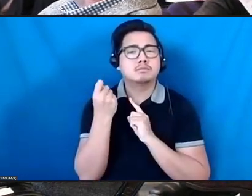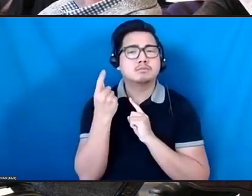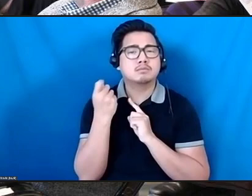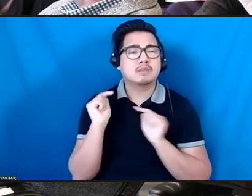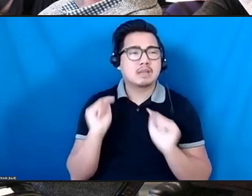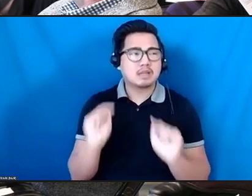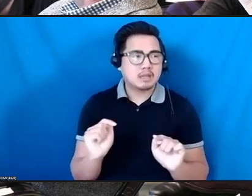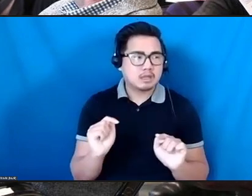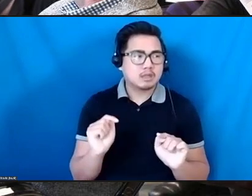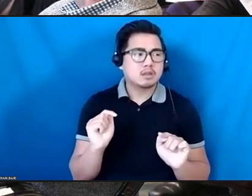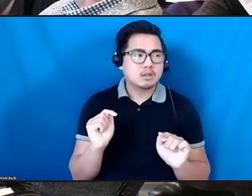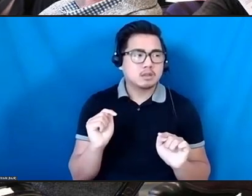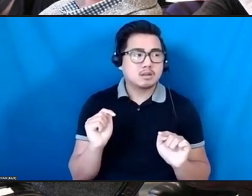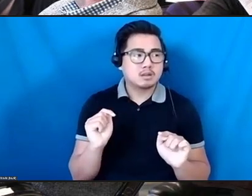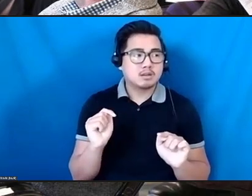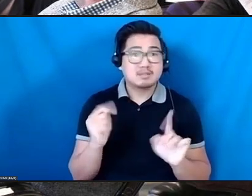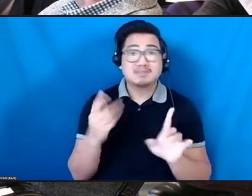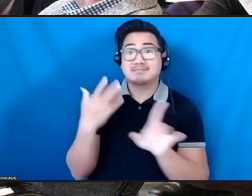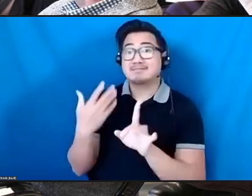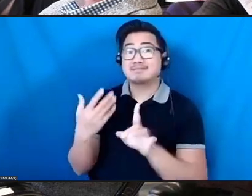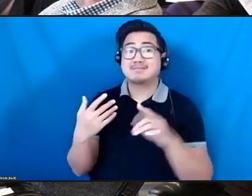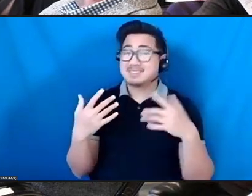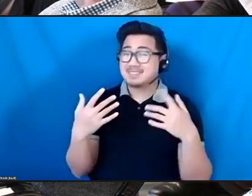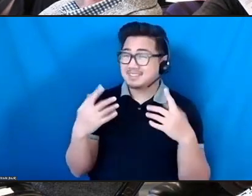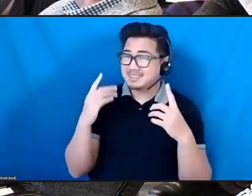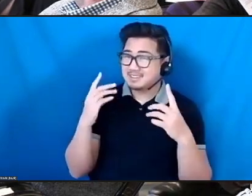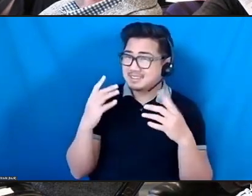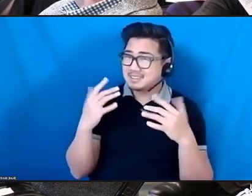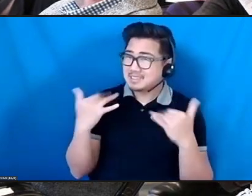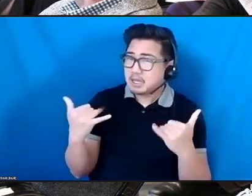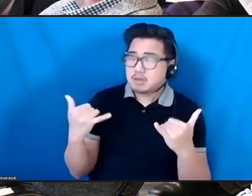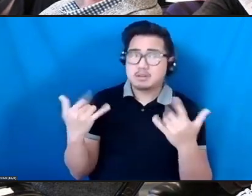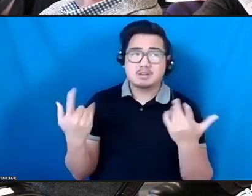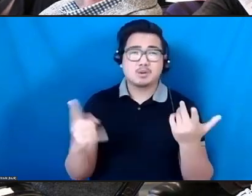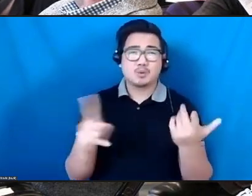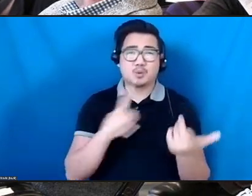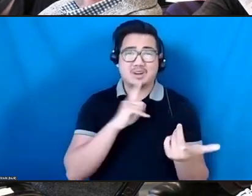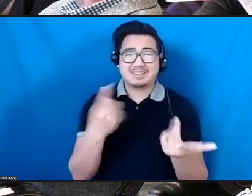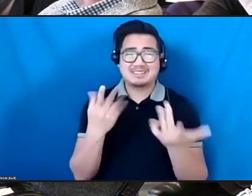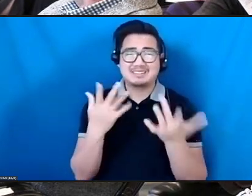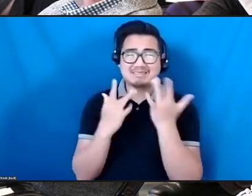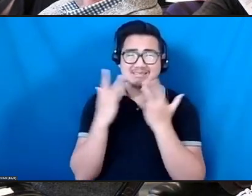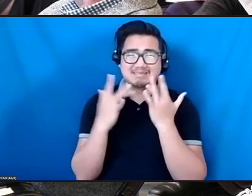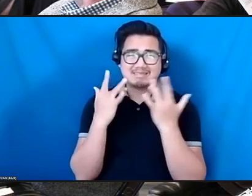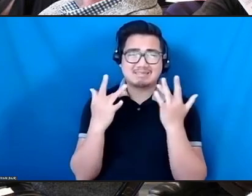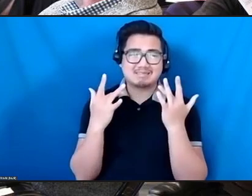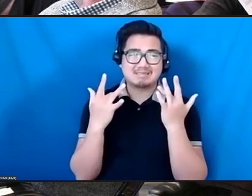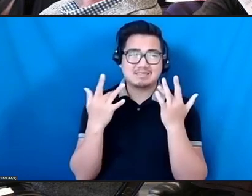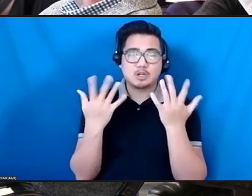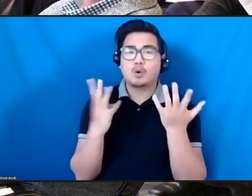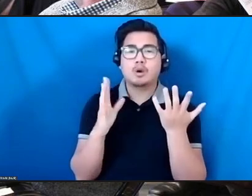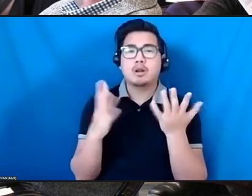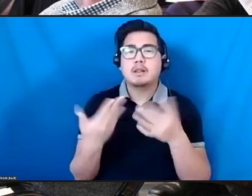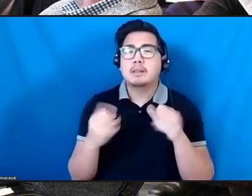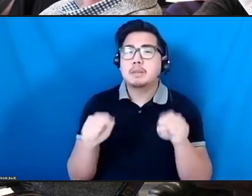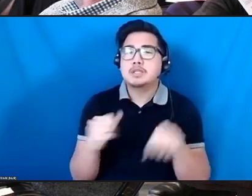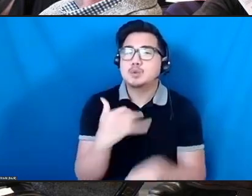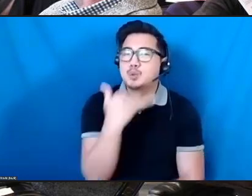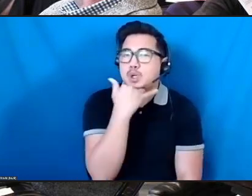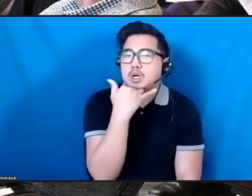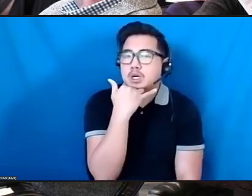it used to be. Whether or not it actually has, I don't know, but the perception is there is no room for error anymore. And so I think the resistance